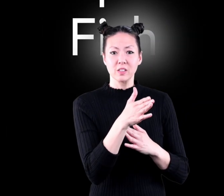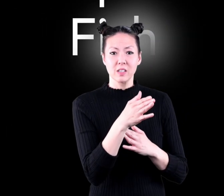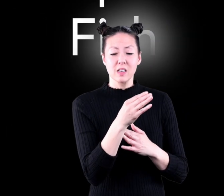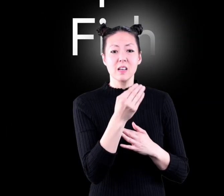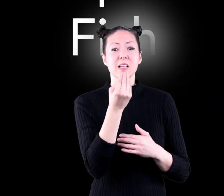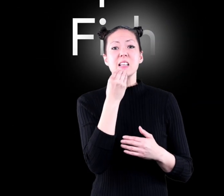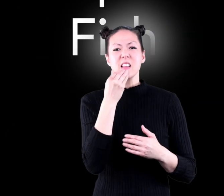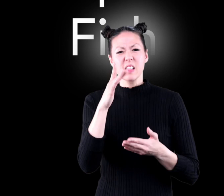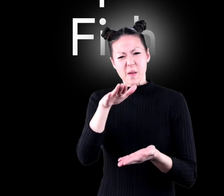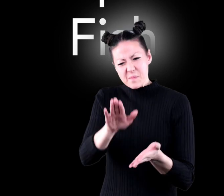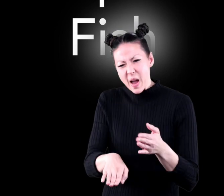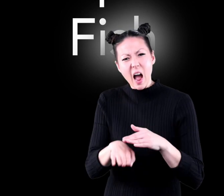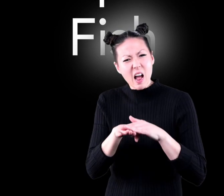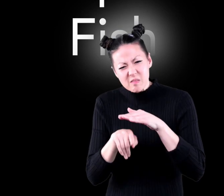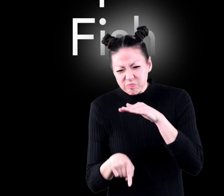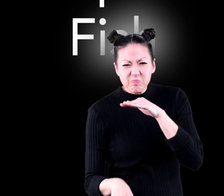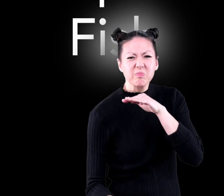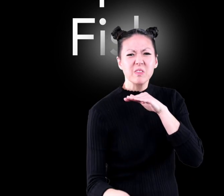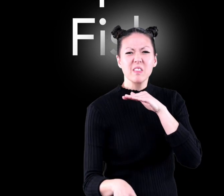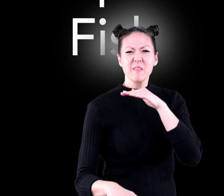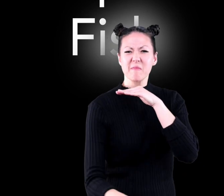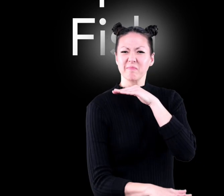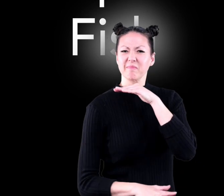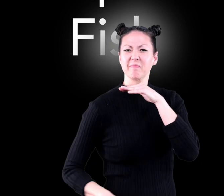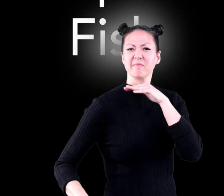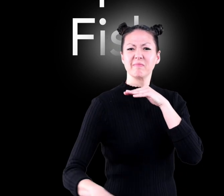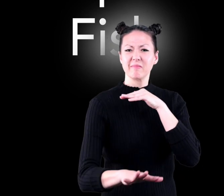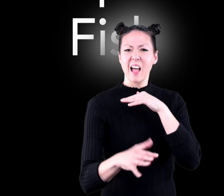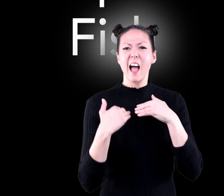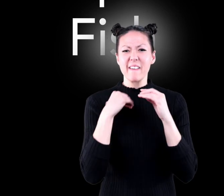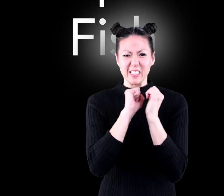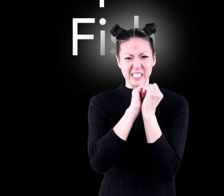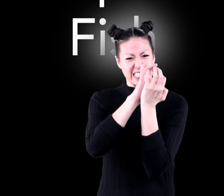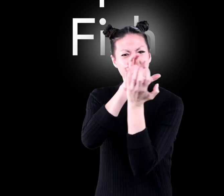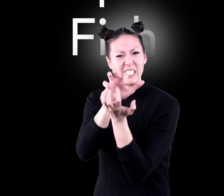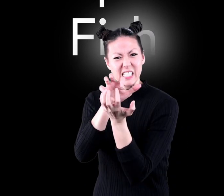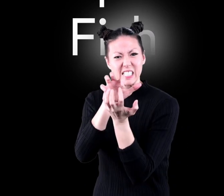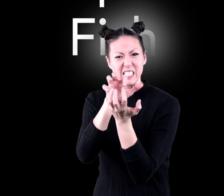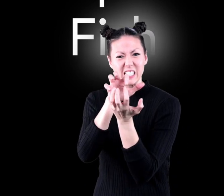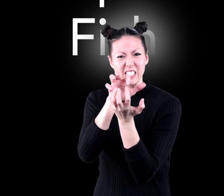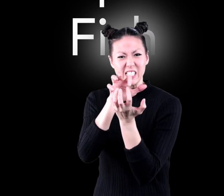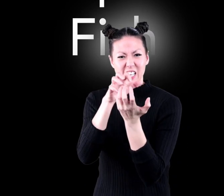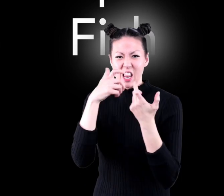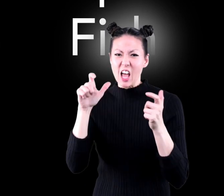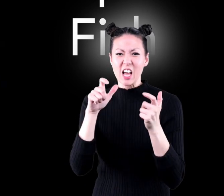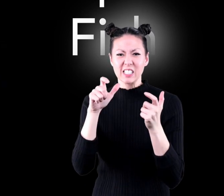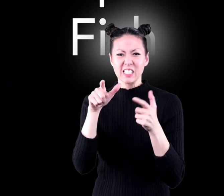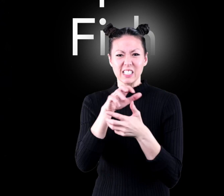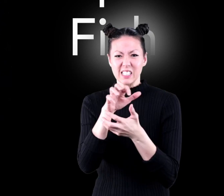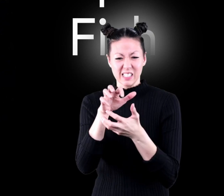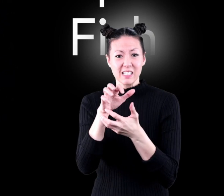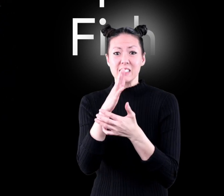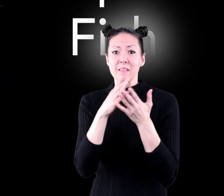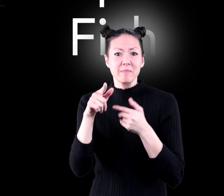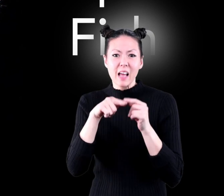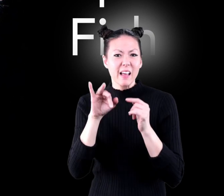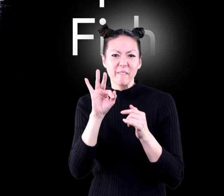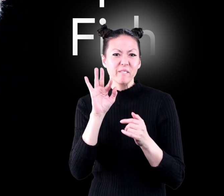viper fish both eat near the bottom of a body of water the viper fish has fangs that are so large they can't